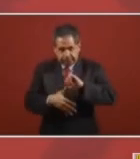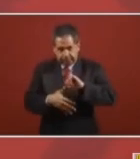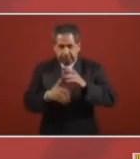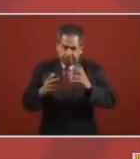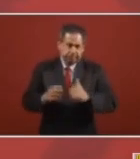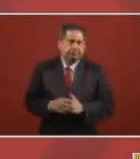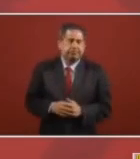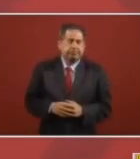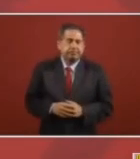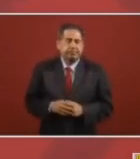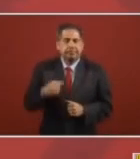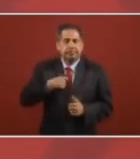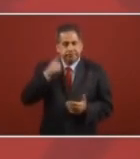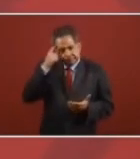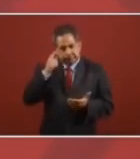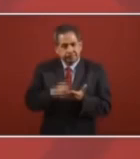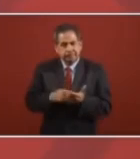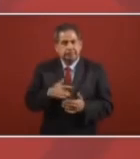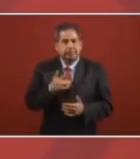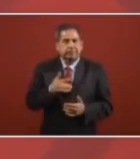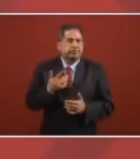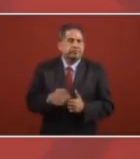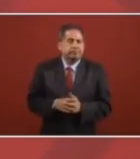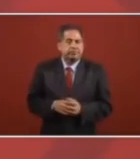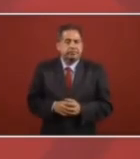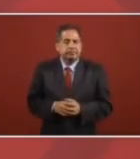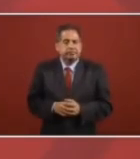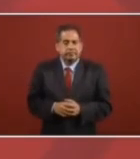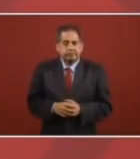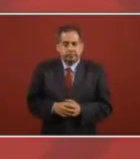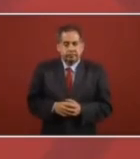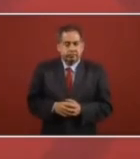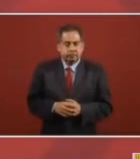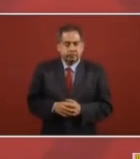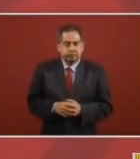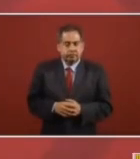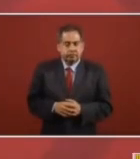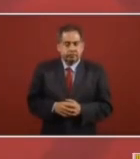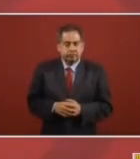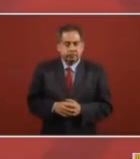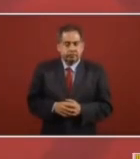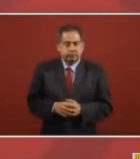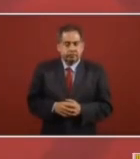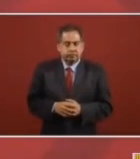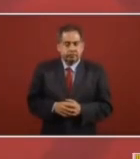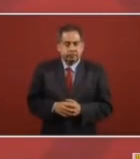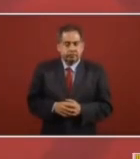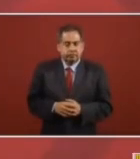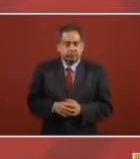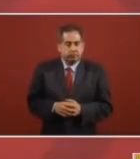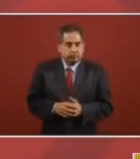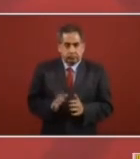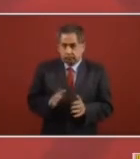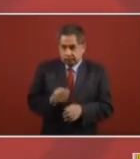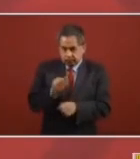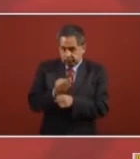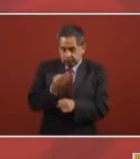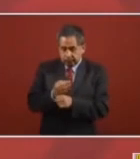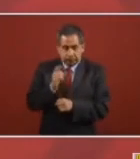believe that it is time